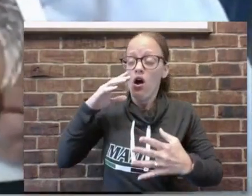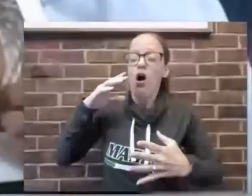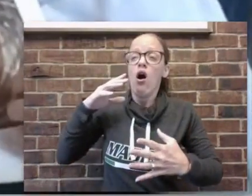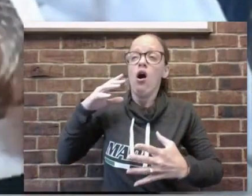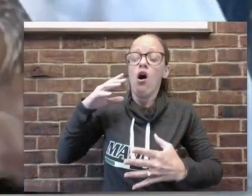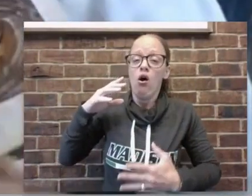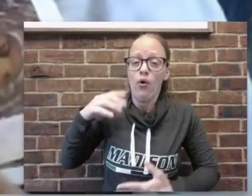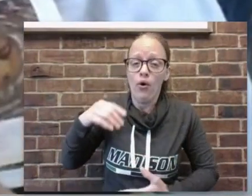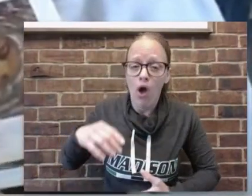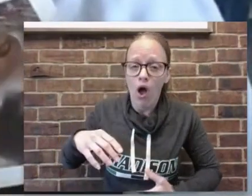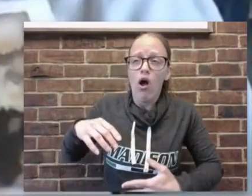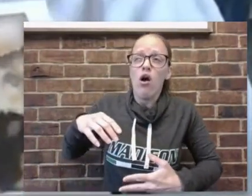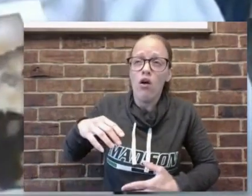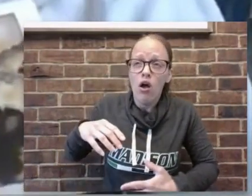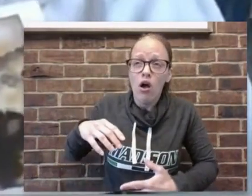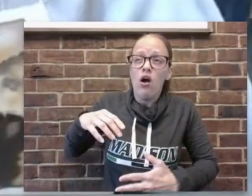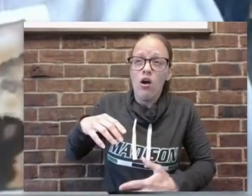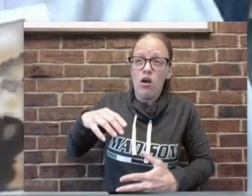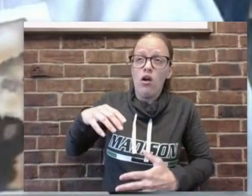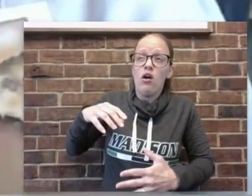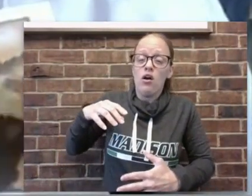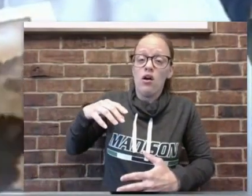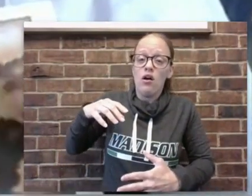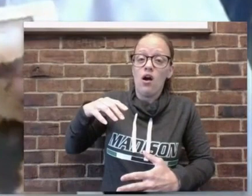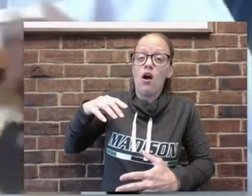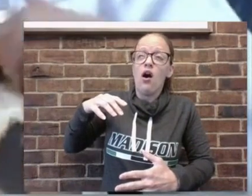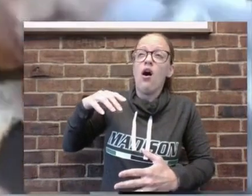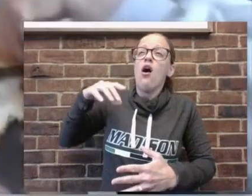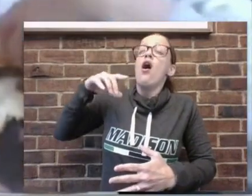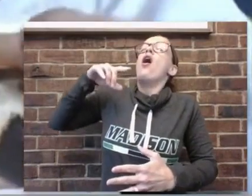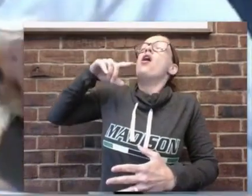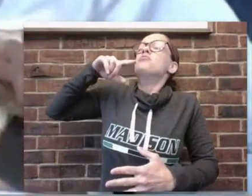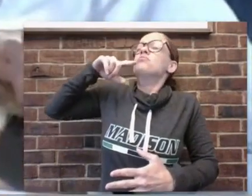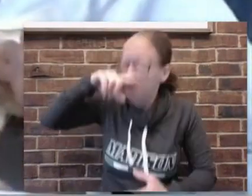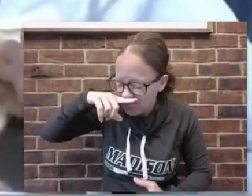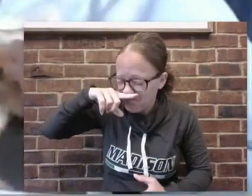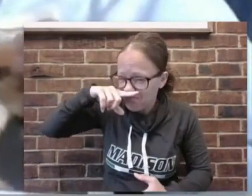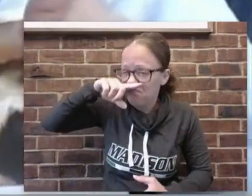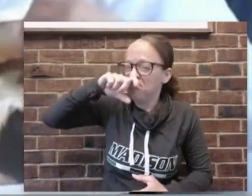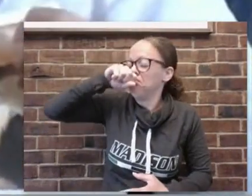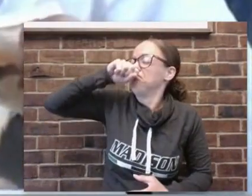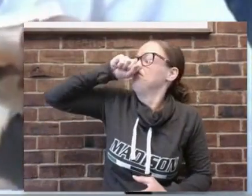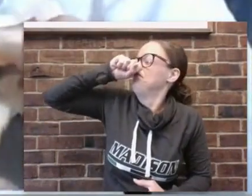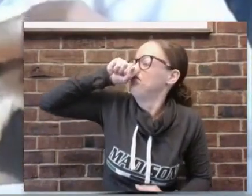hoofed and I snuffed and I sneezed a great big sneeze